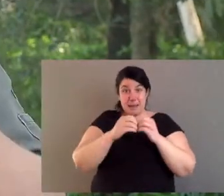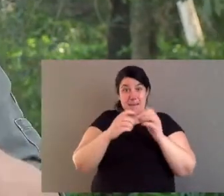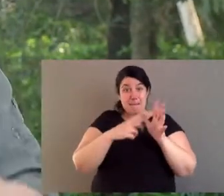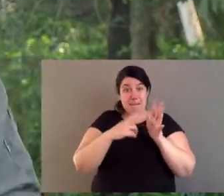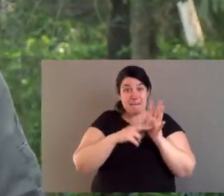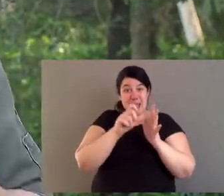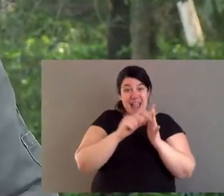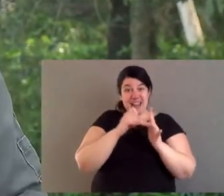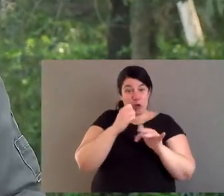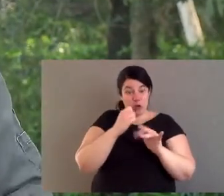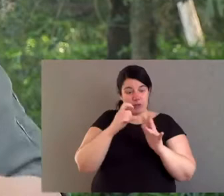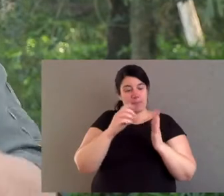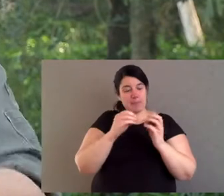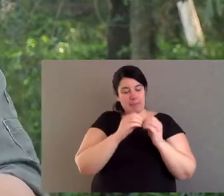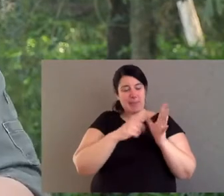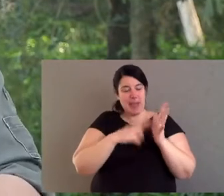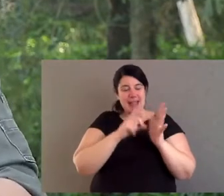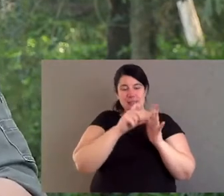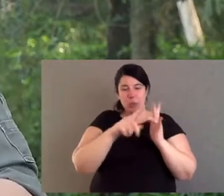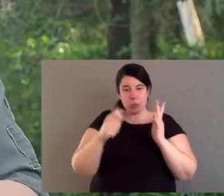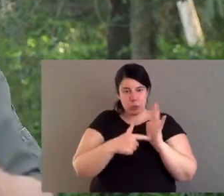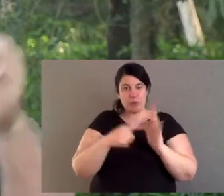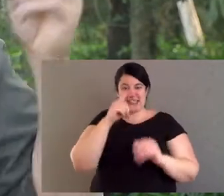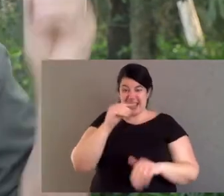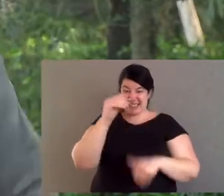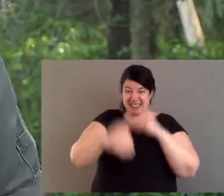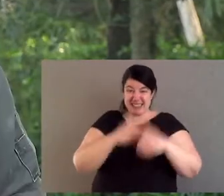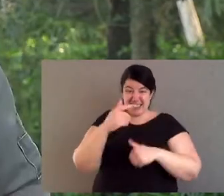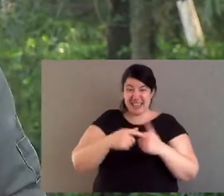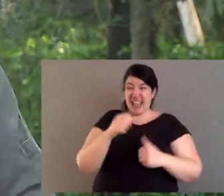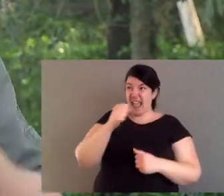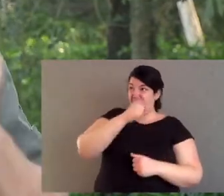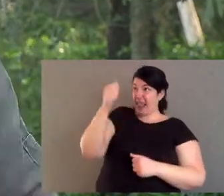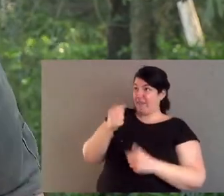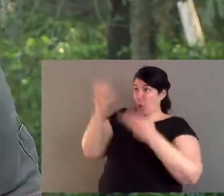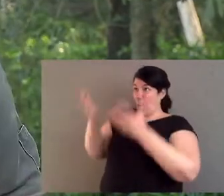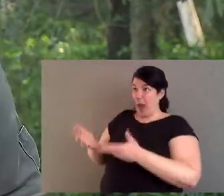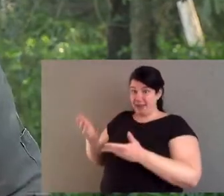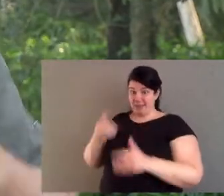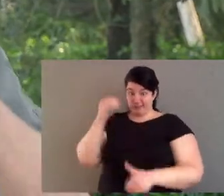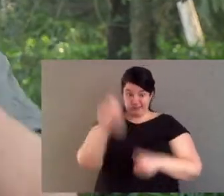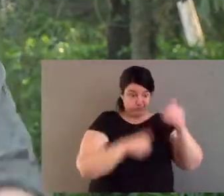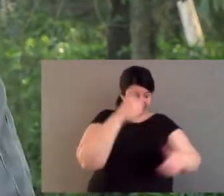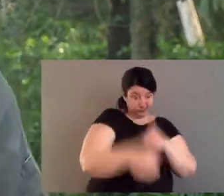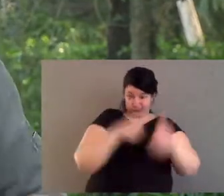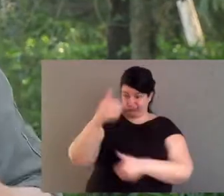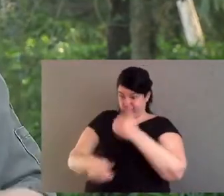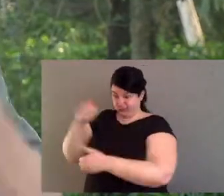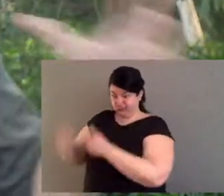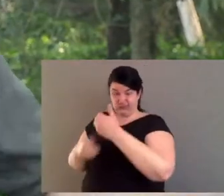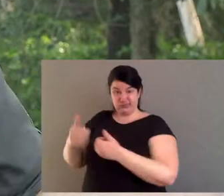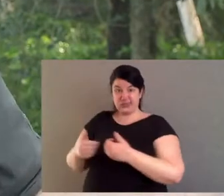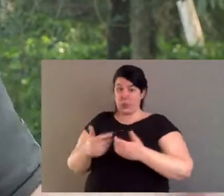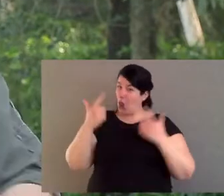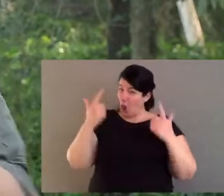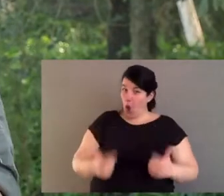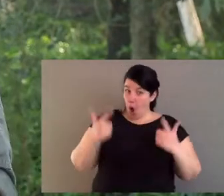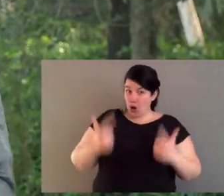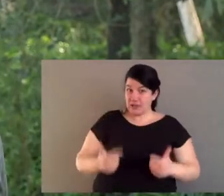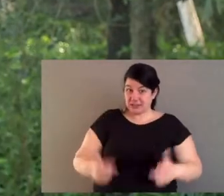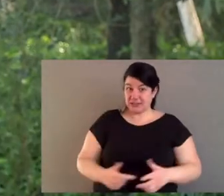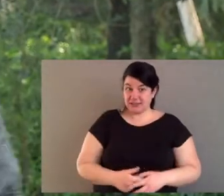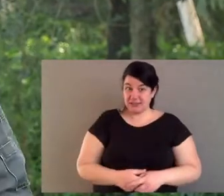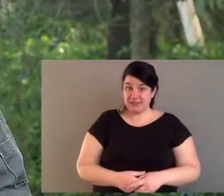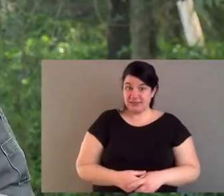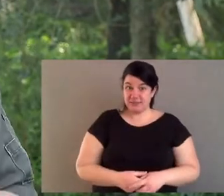and a bandicoot can dig an elephant's worth of dirt every year. Think about how much that is.